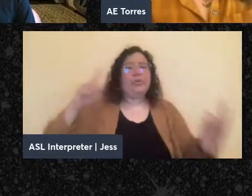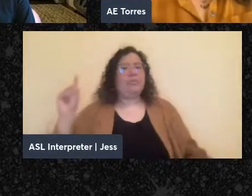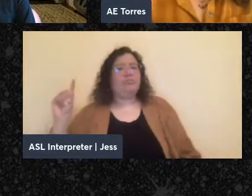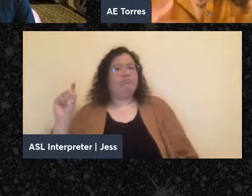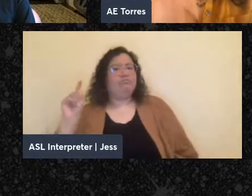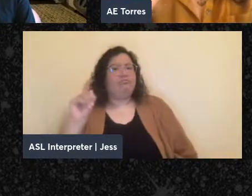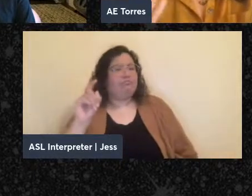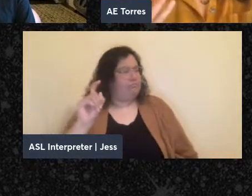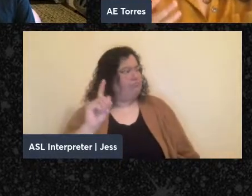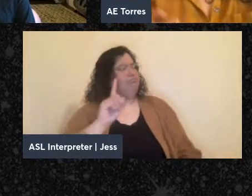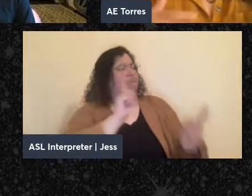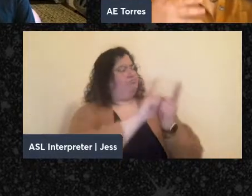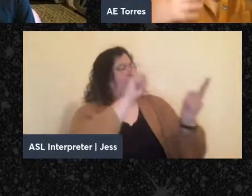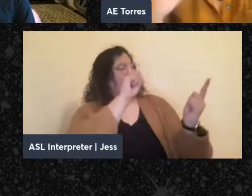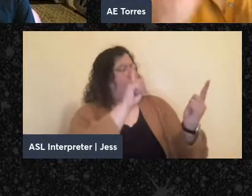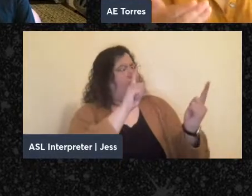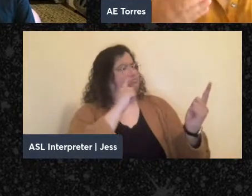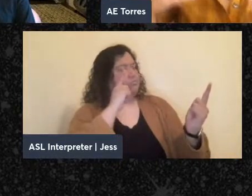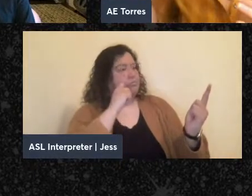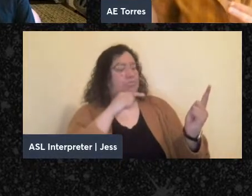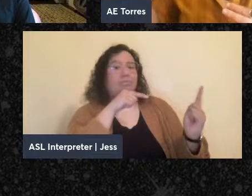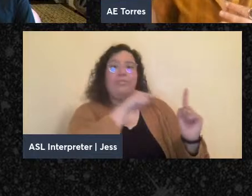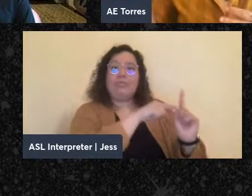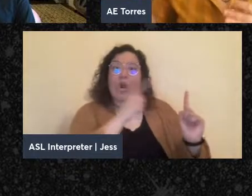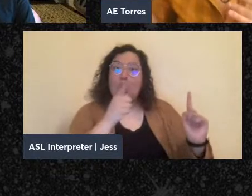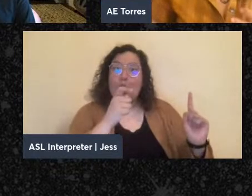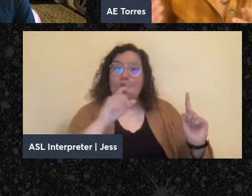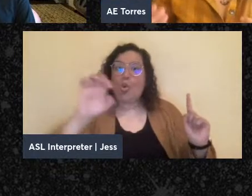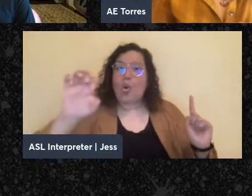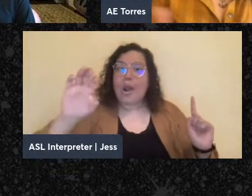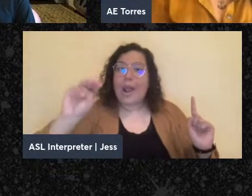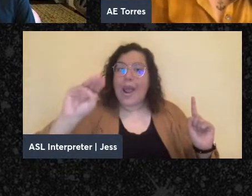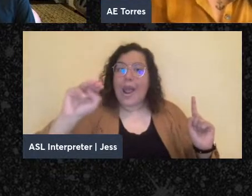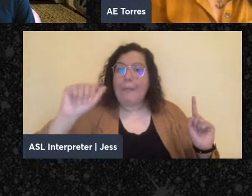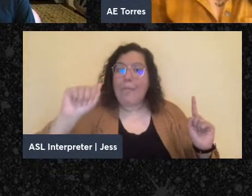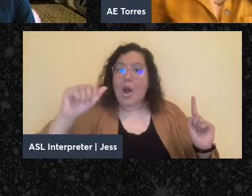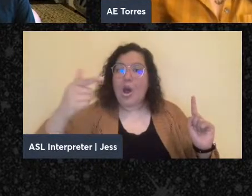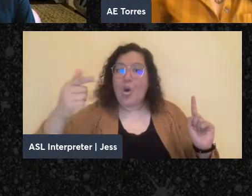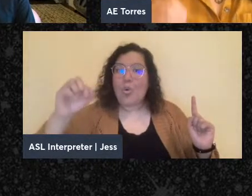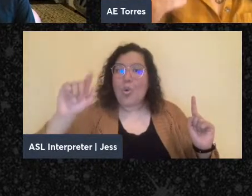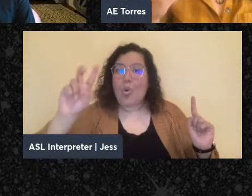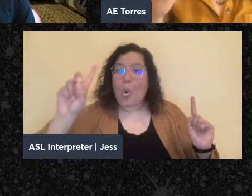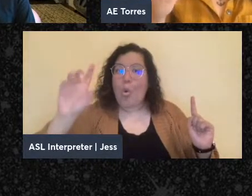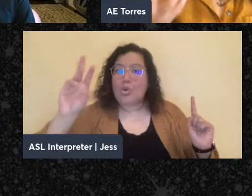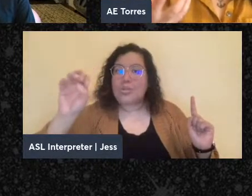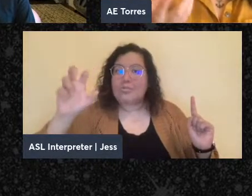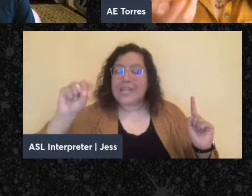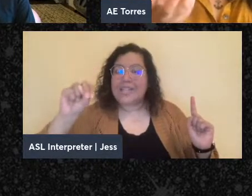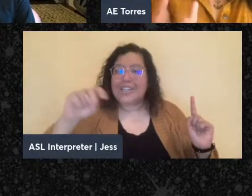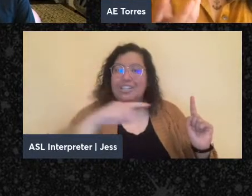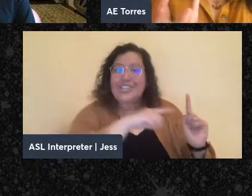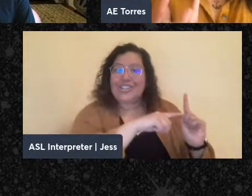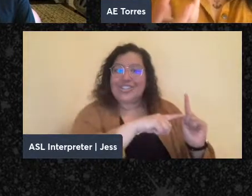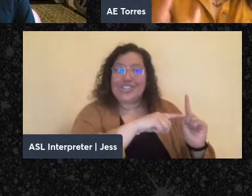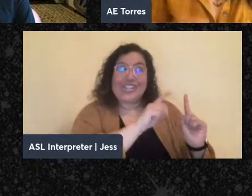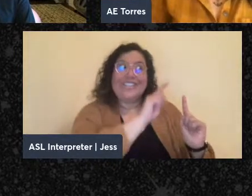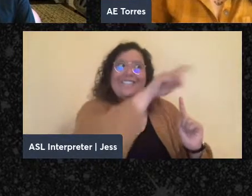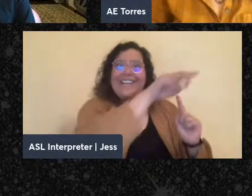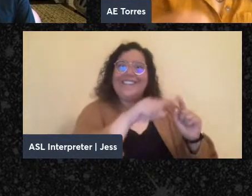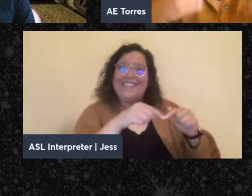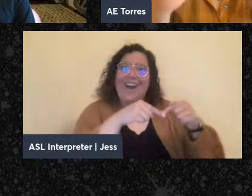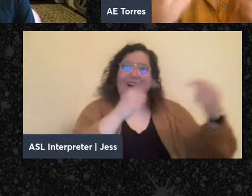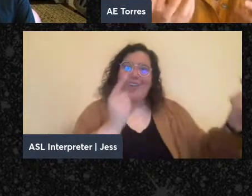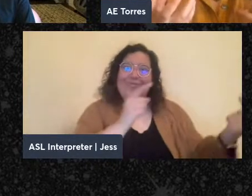this meeting with her and it turns out that it's Emma Goldman and she's down the street. And so thinking about this moment of encounter in